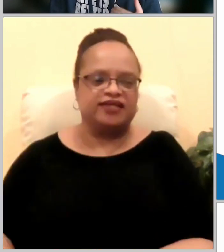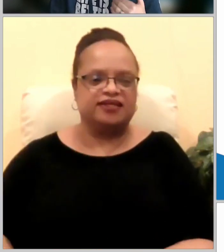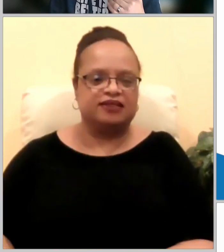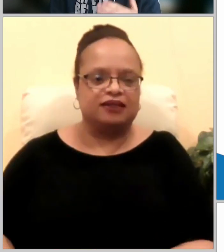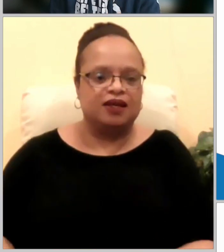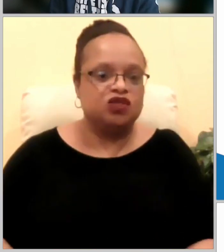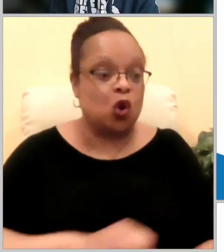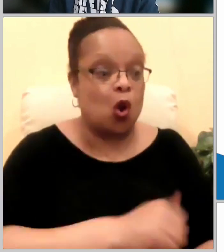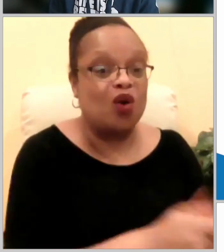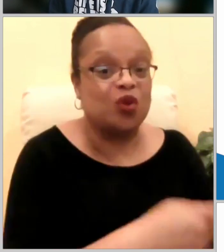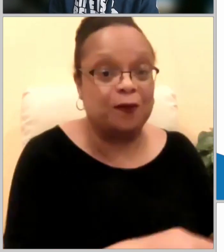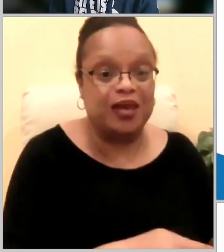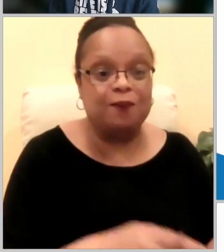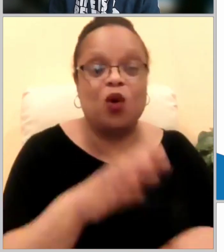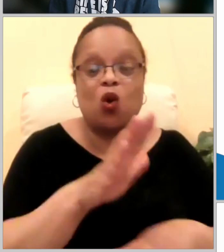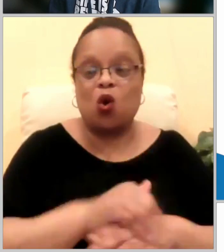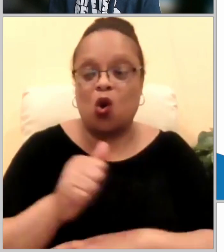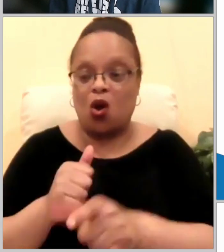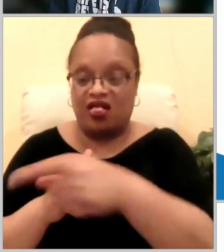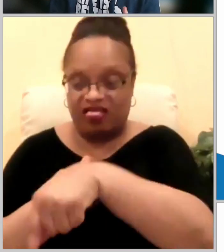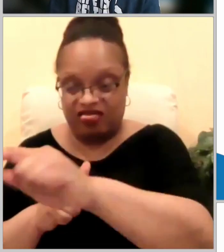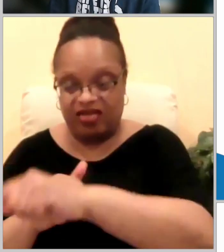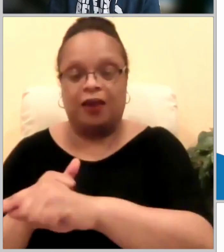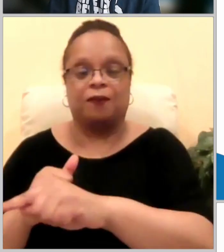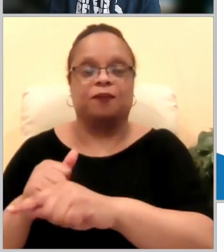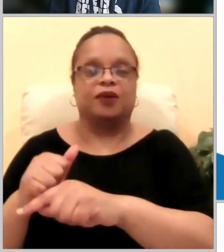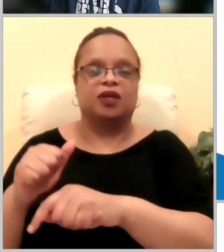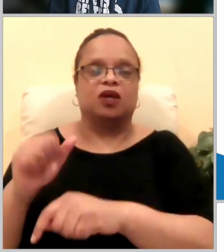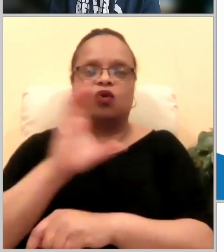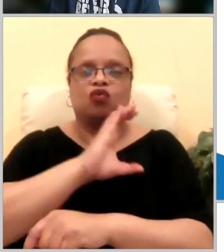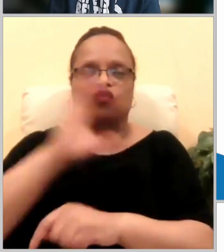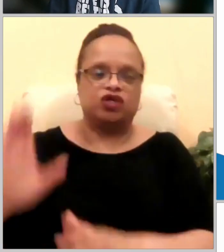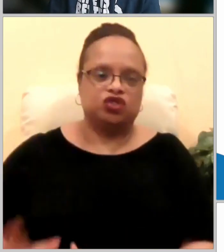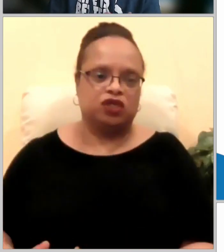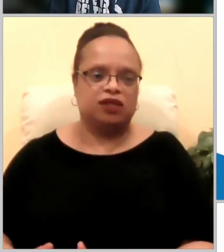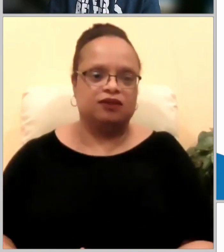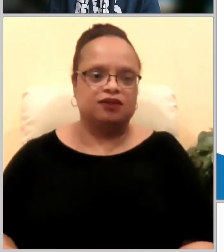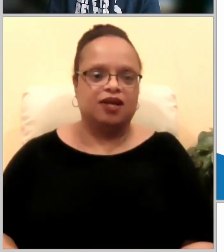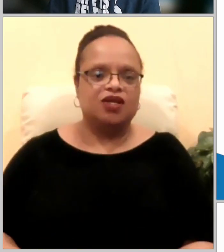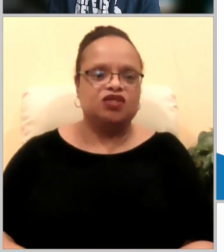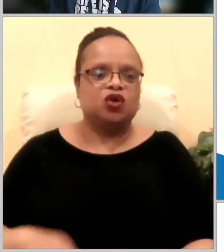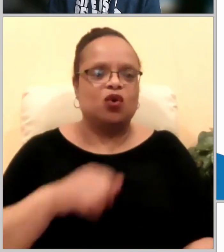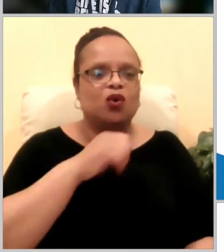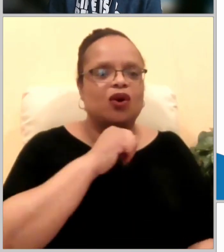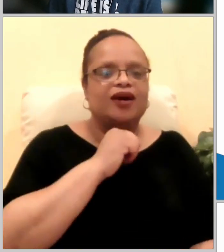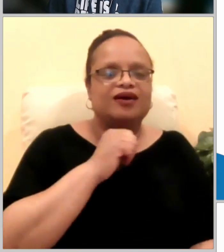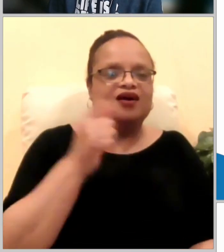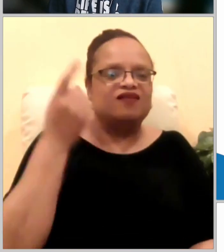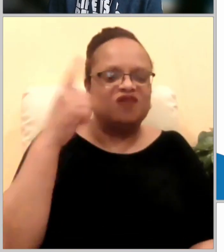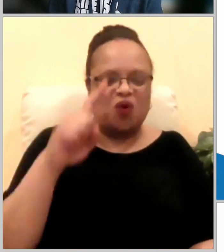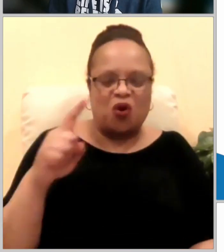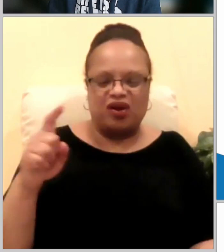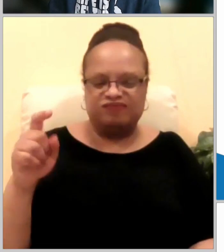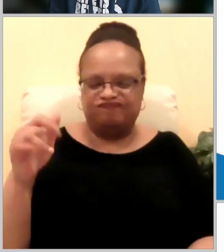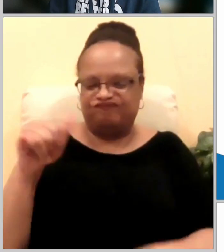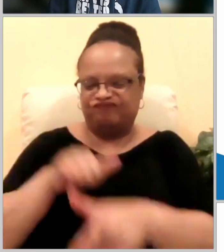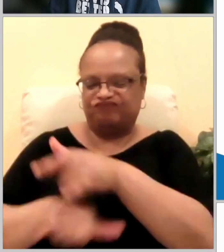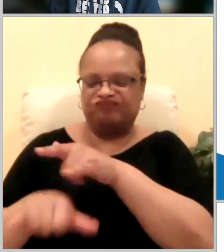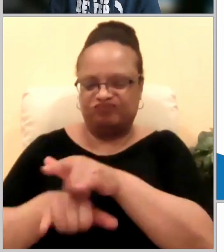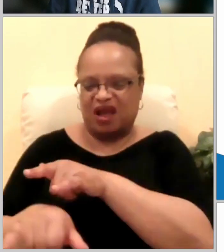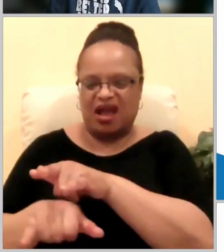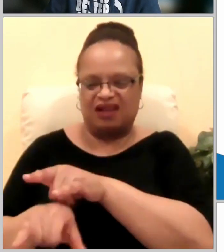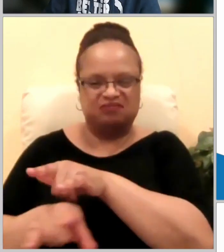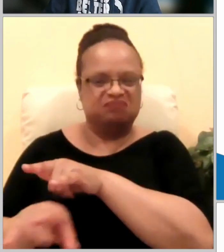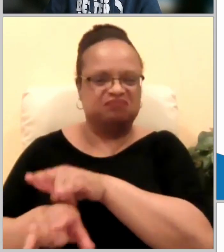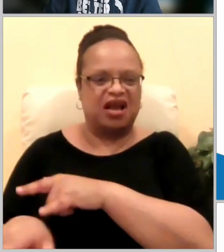says that they were called christians so it was a word that pagans used to mock the believers even today